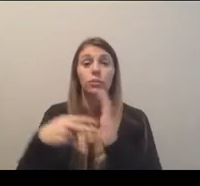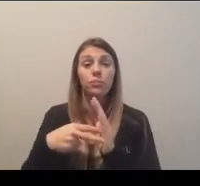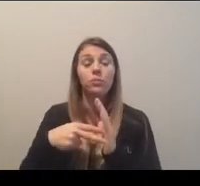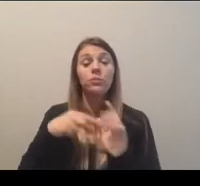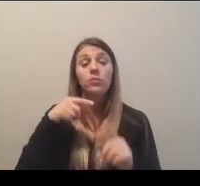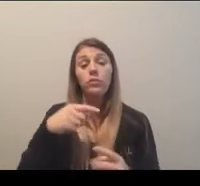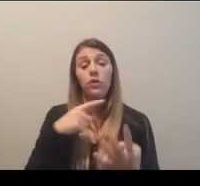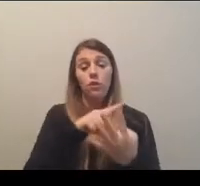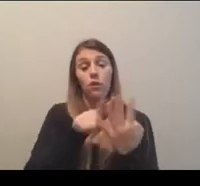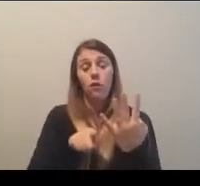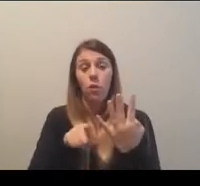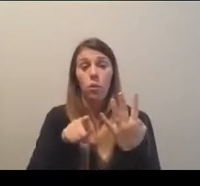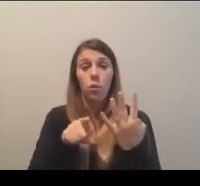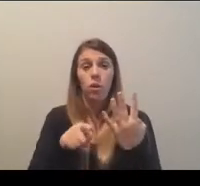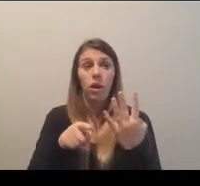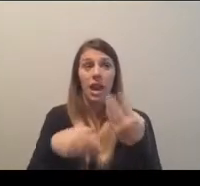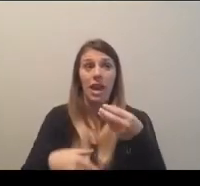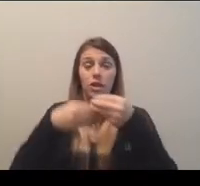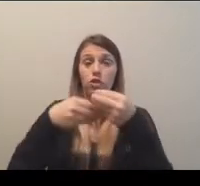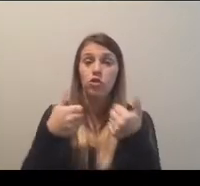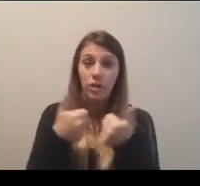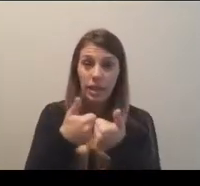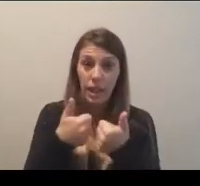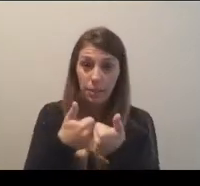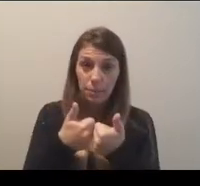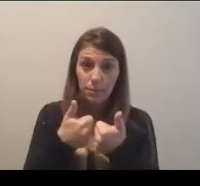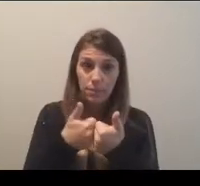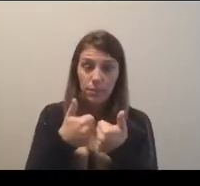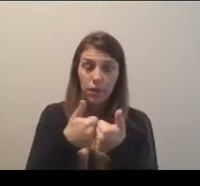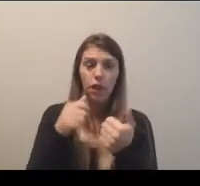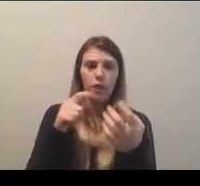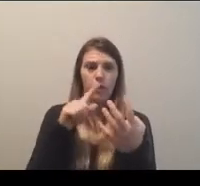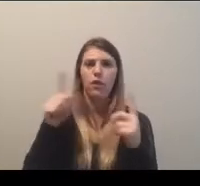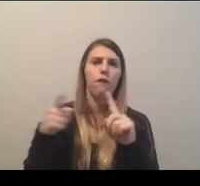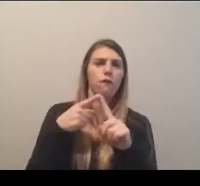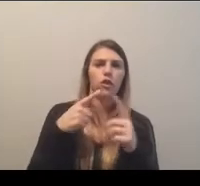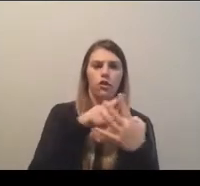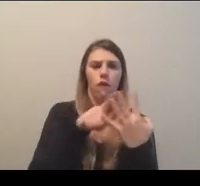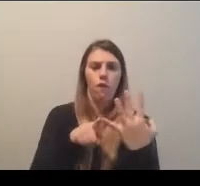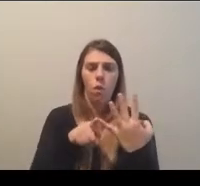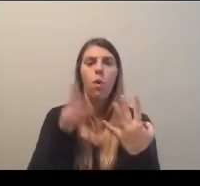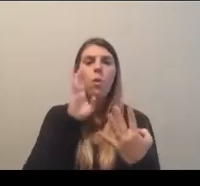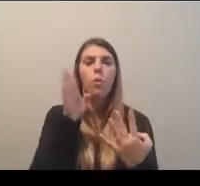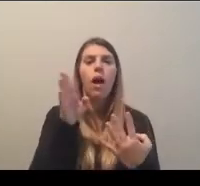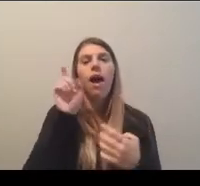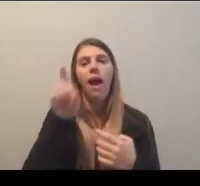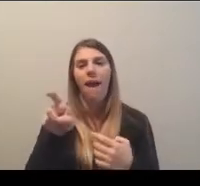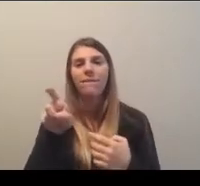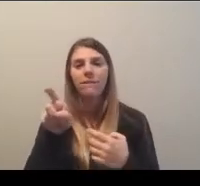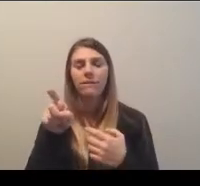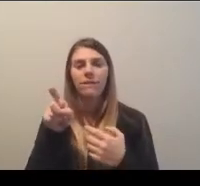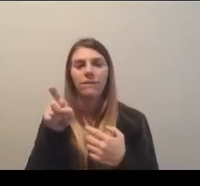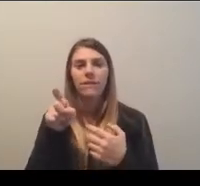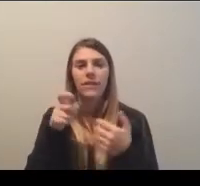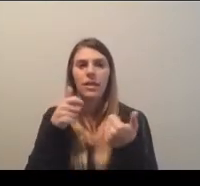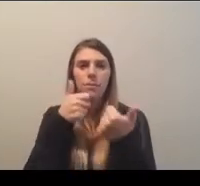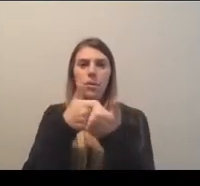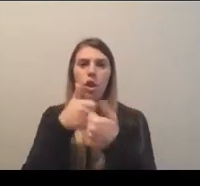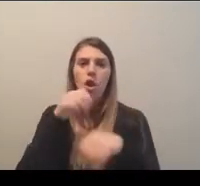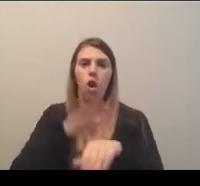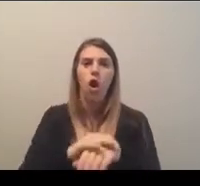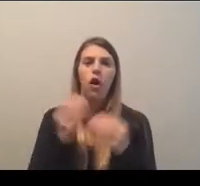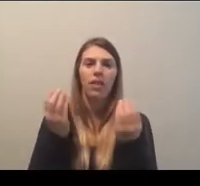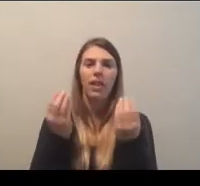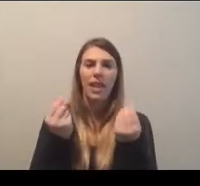four additional games, the first four will have to be played on the campus hosted